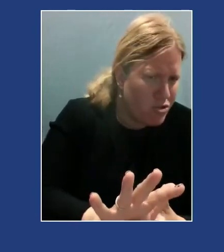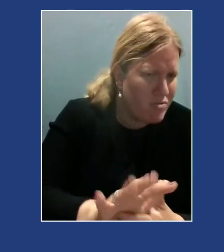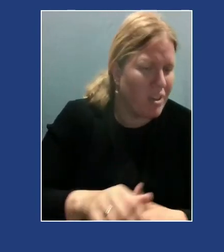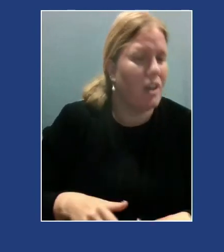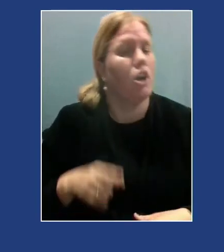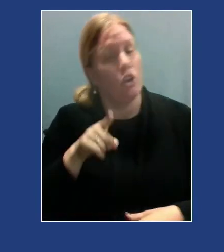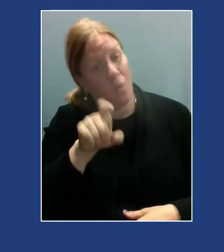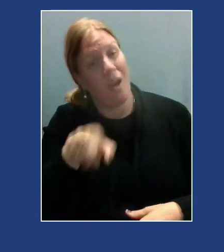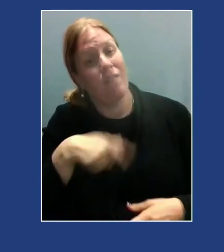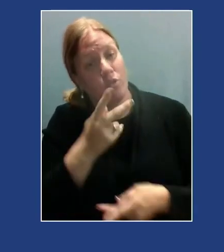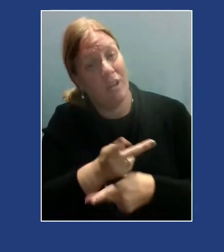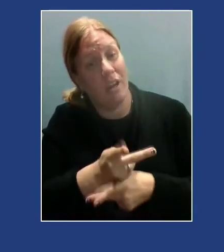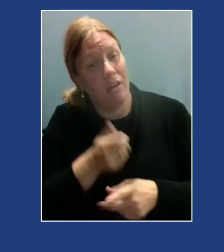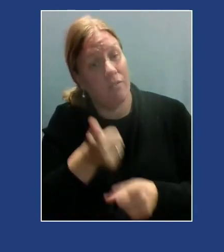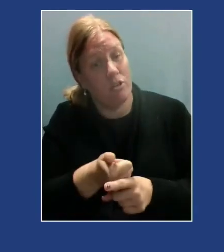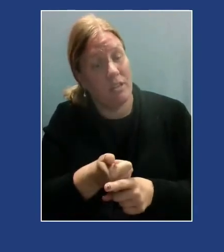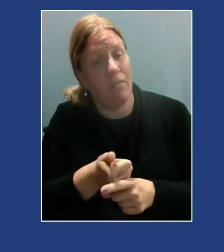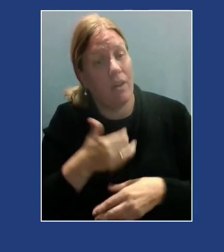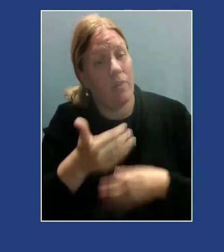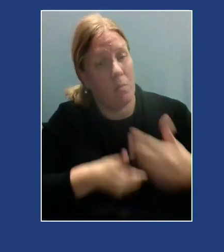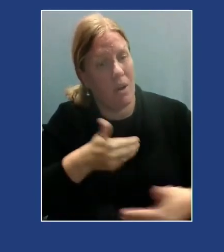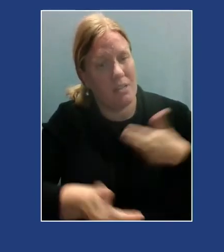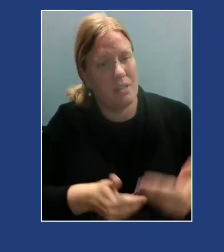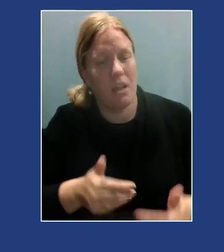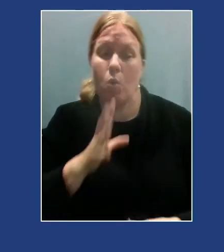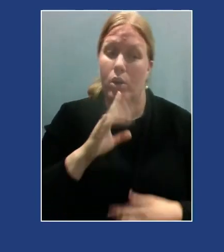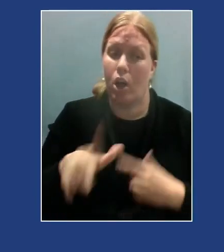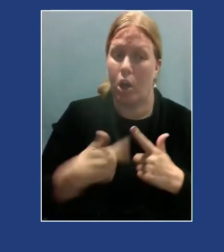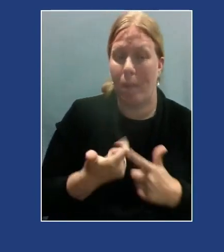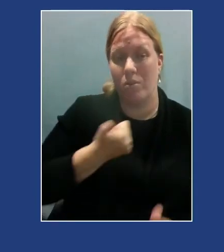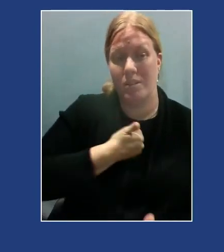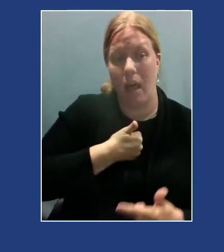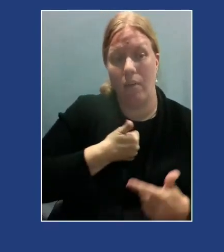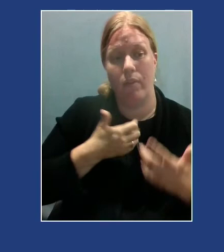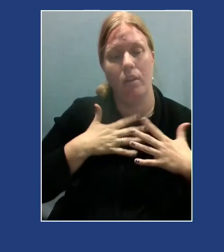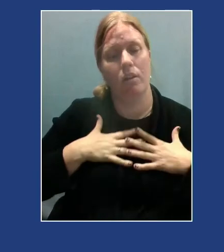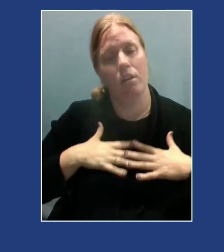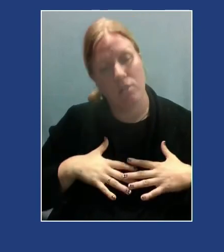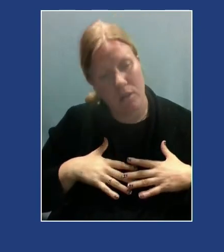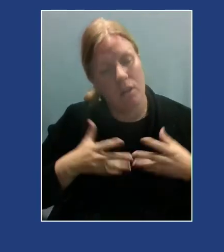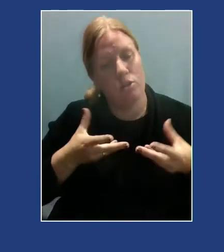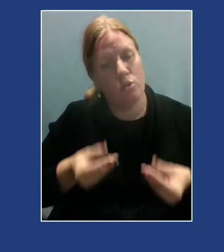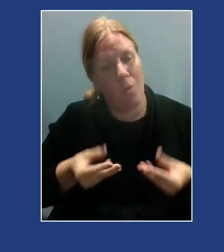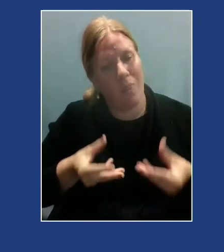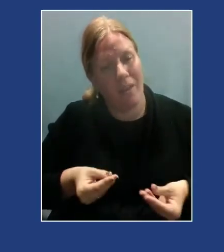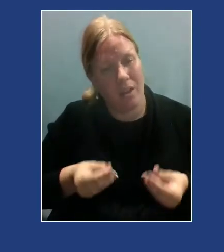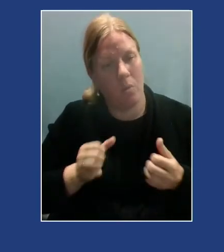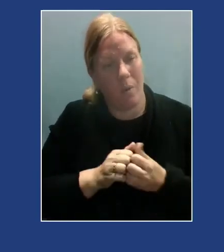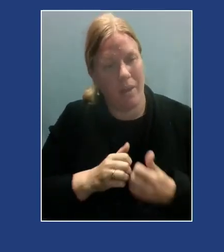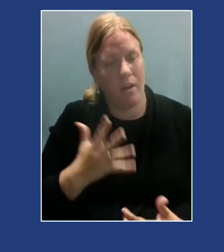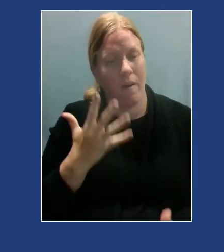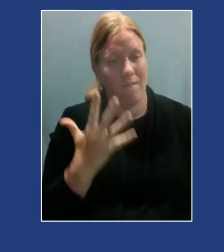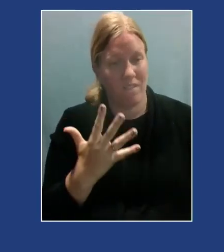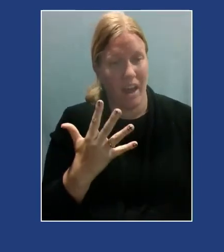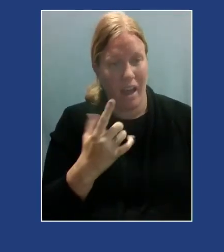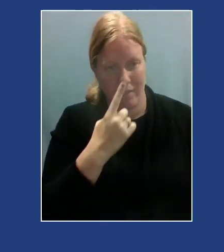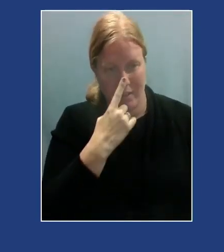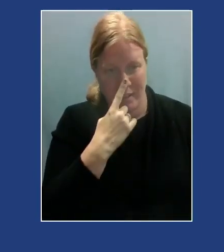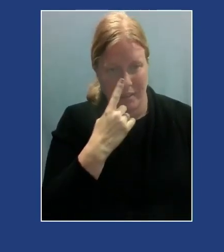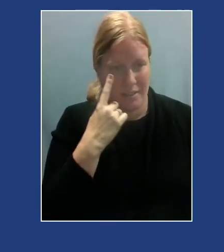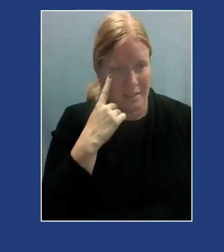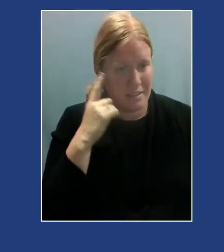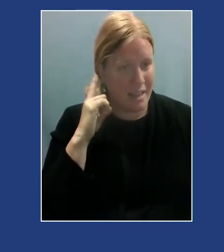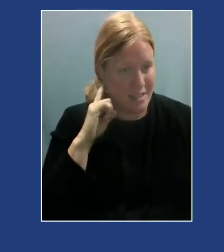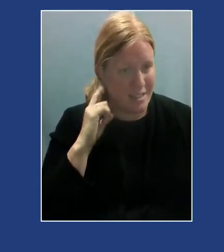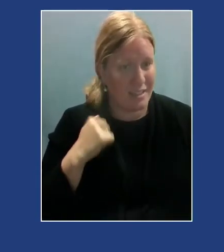process. So when we talk about self-soothing, right, tending to ourselves with our five senses, when we talk about doing pleasant events,